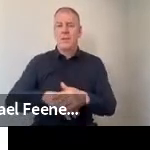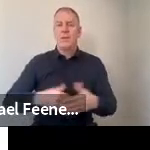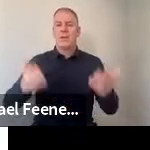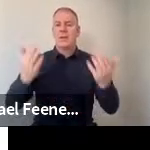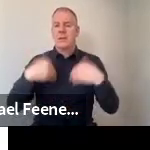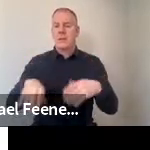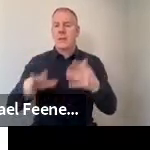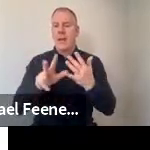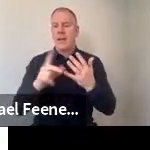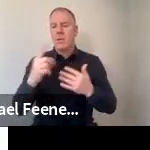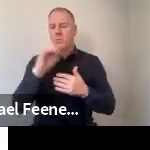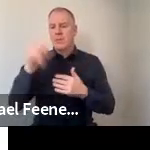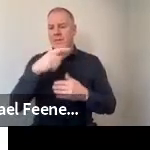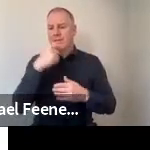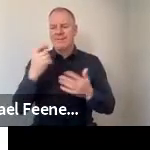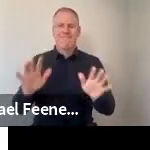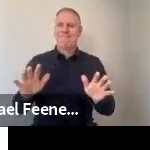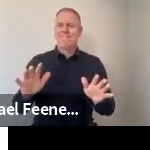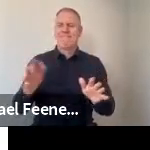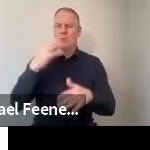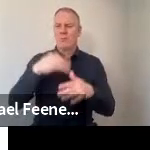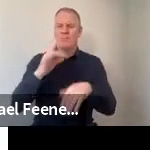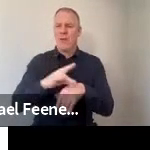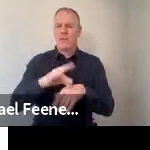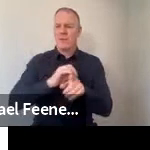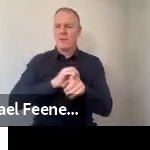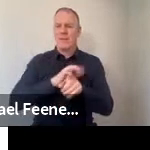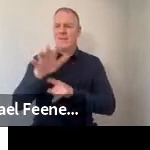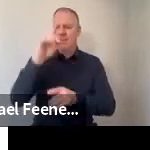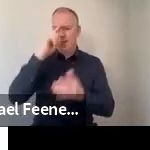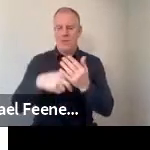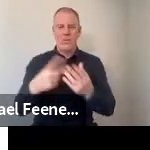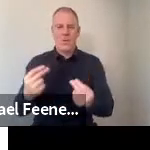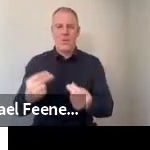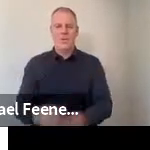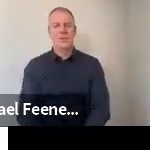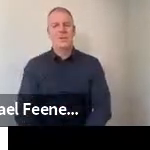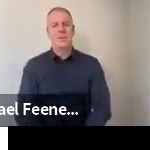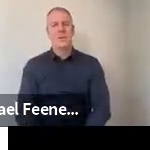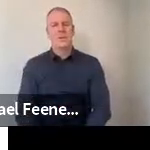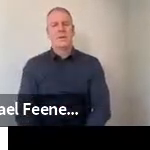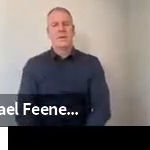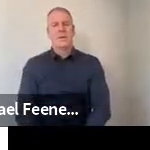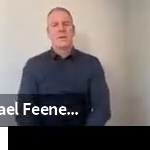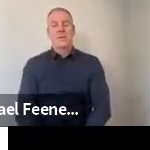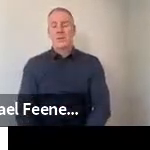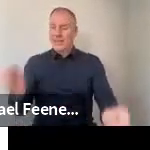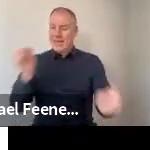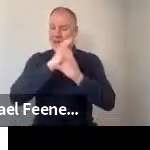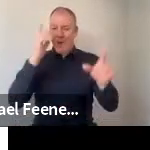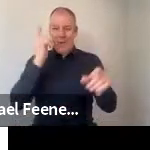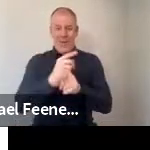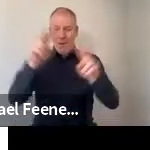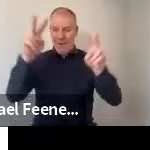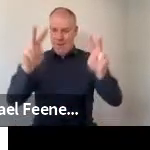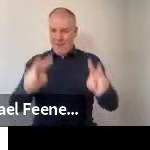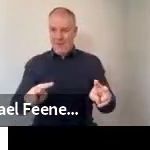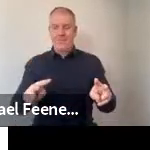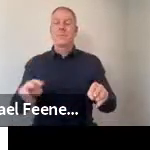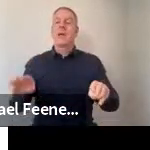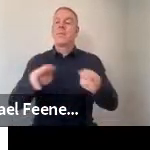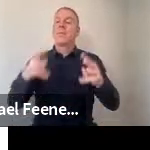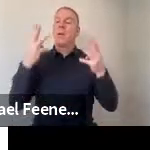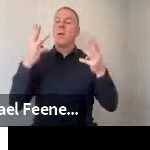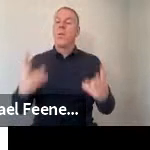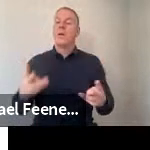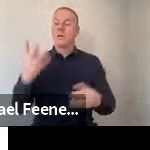While 81% thought it should be. So the pattern here is pretty clear. People wanted the government